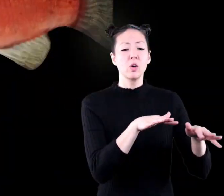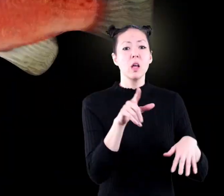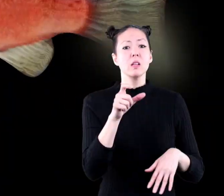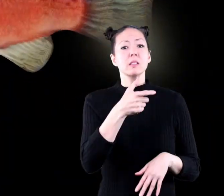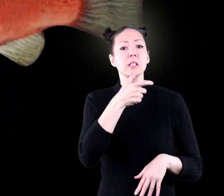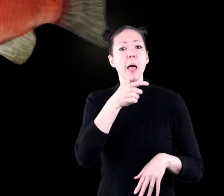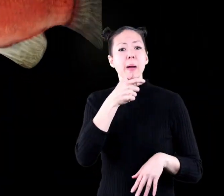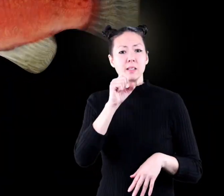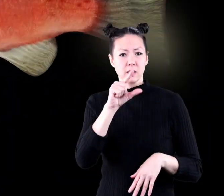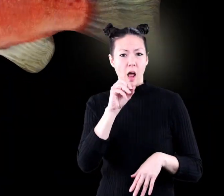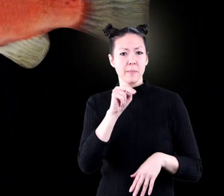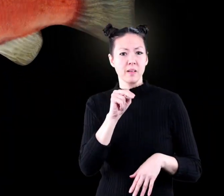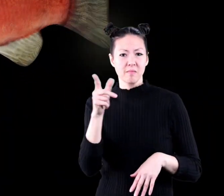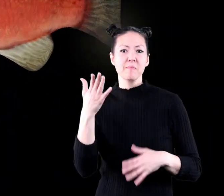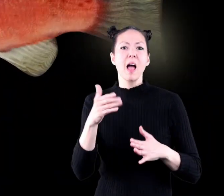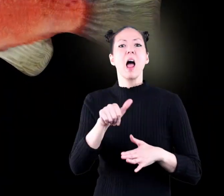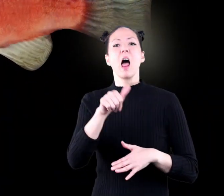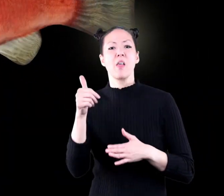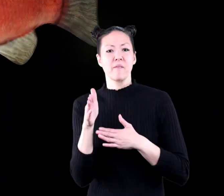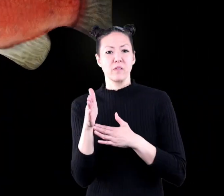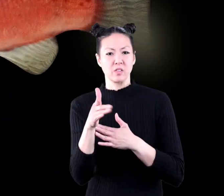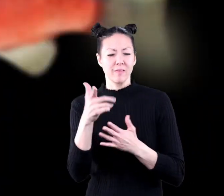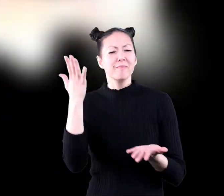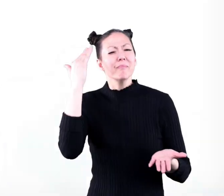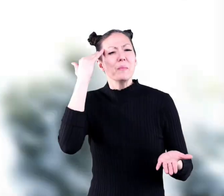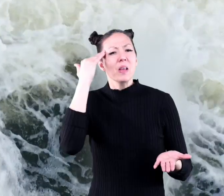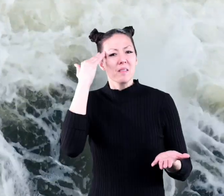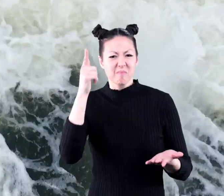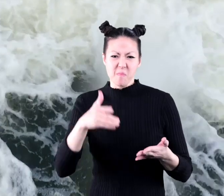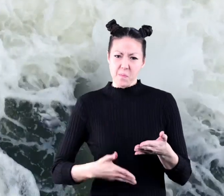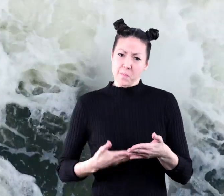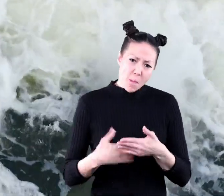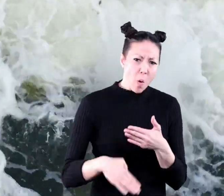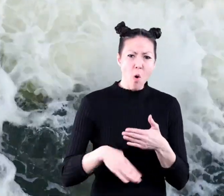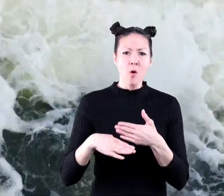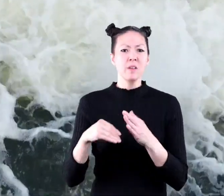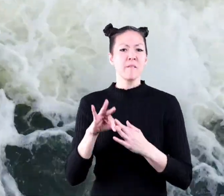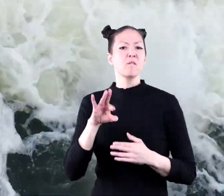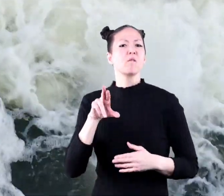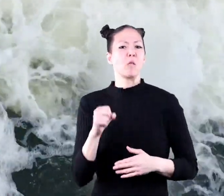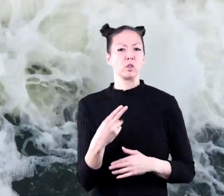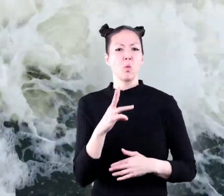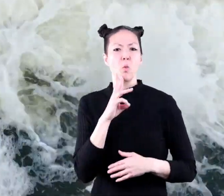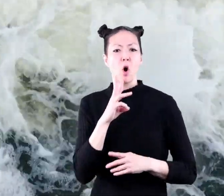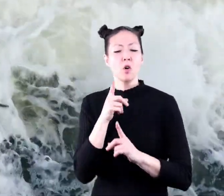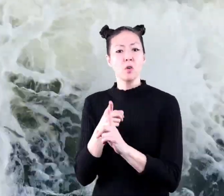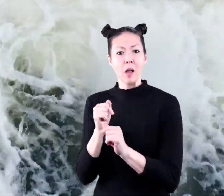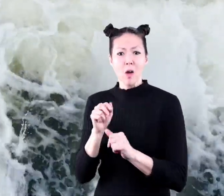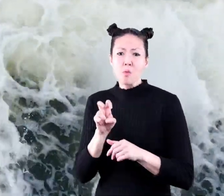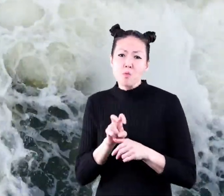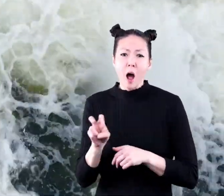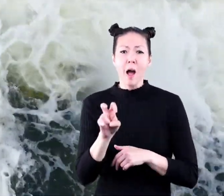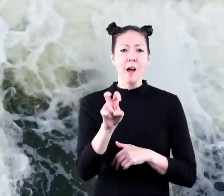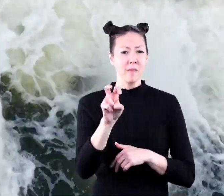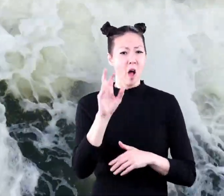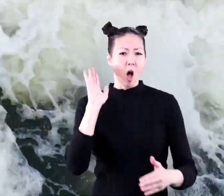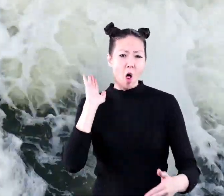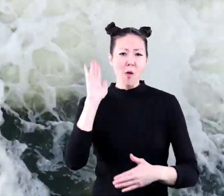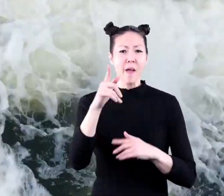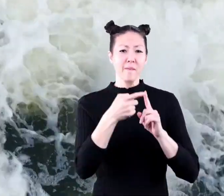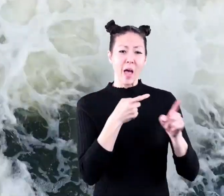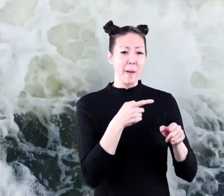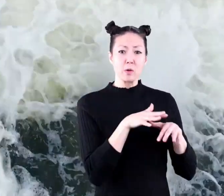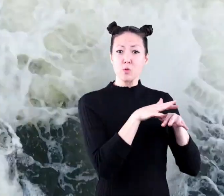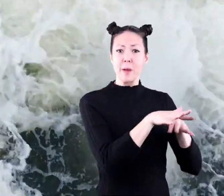salmon might be another fish you're familiar with they are born in freshwater they travel all the